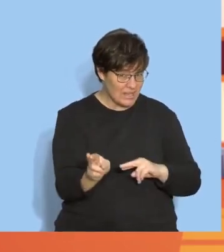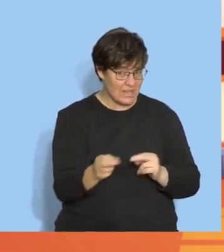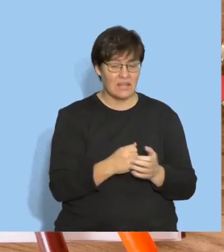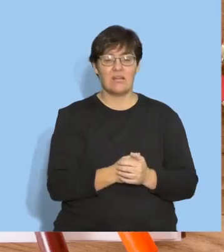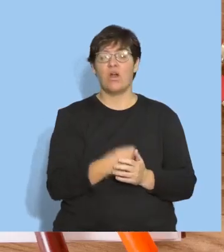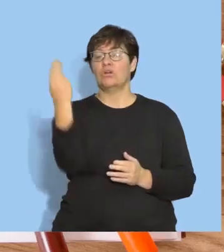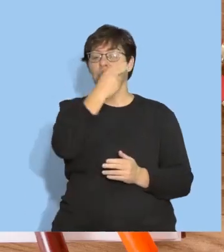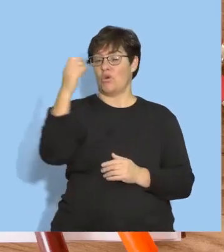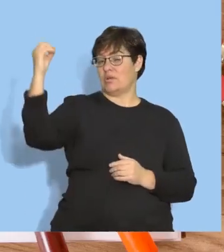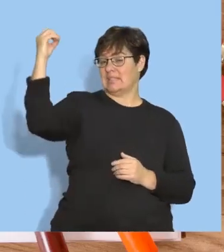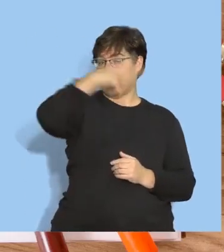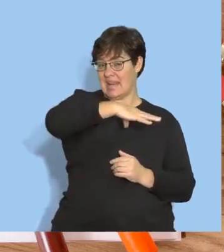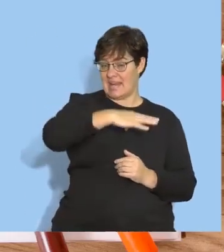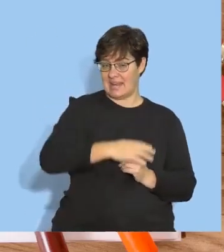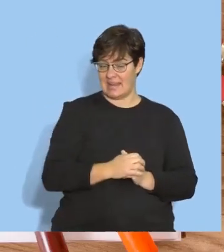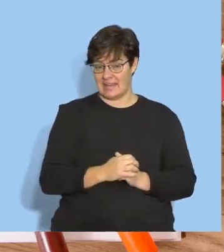Draw sun.